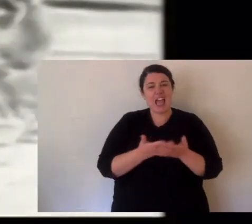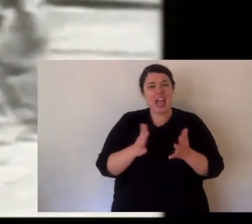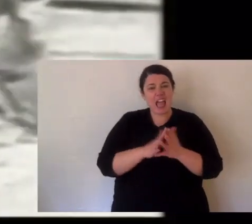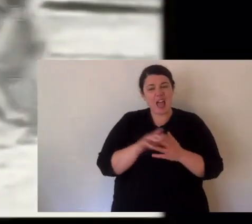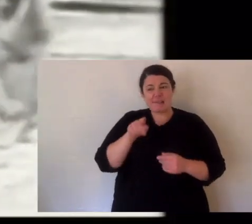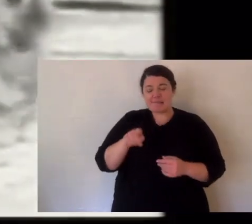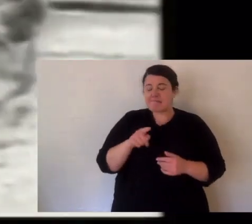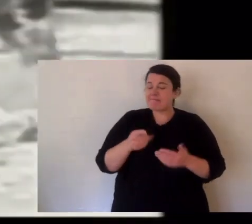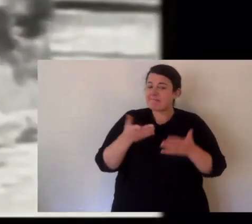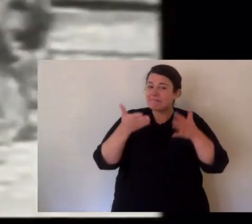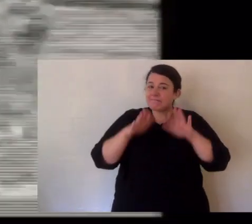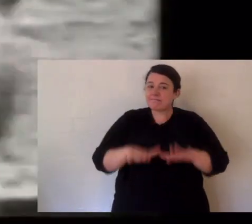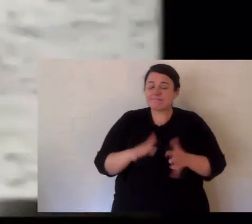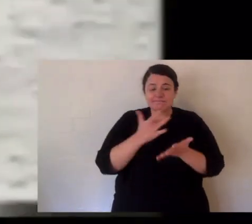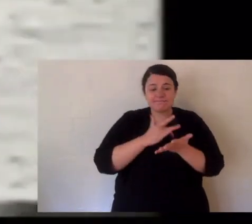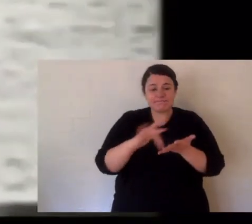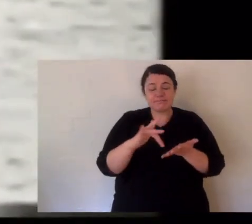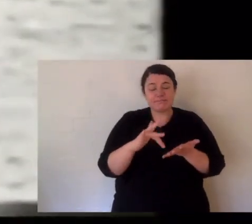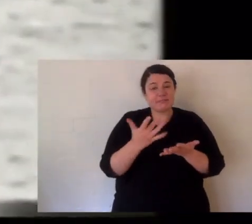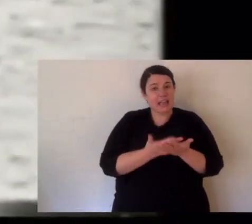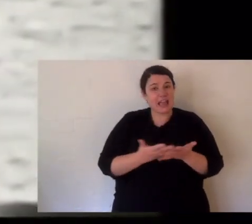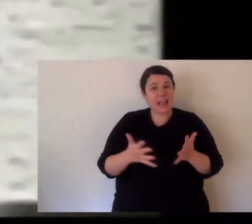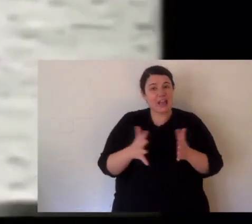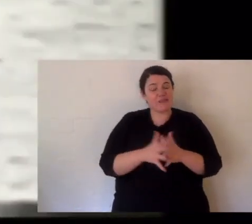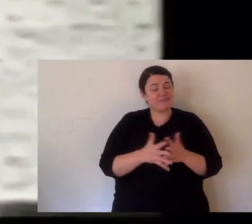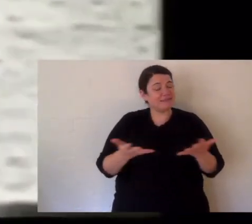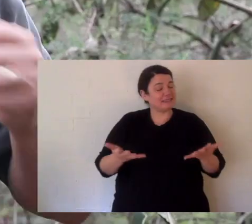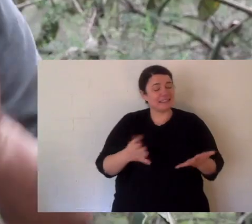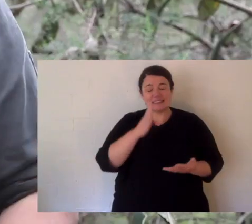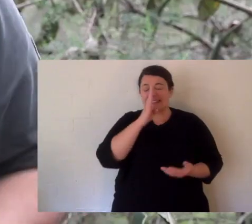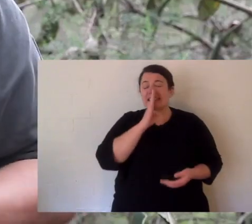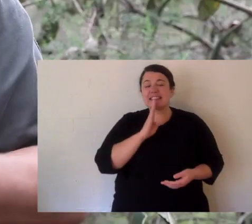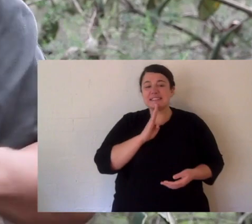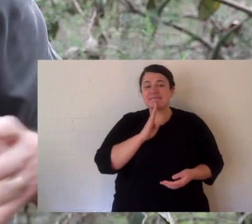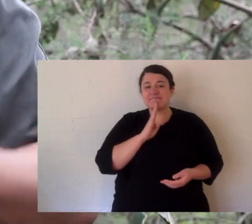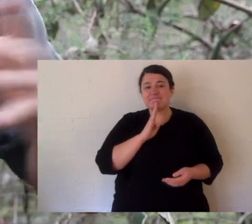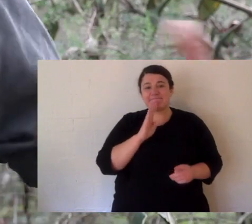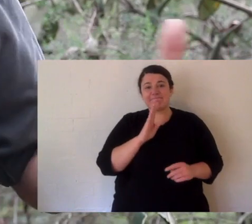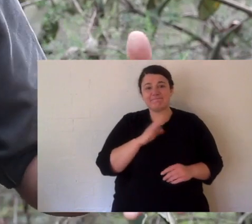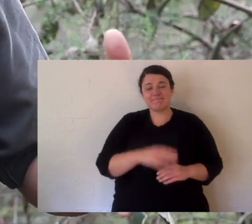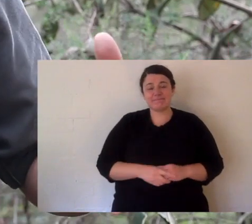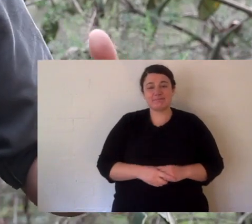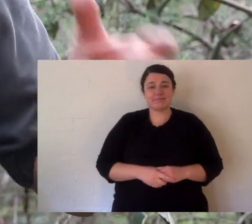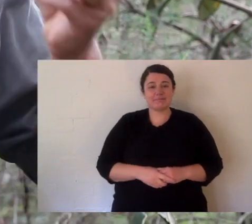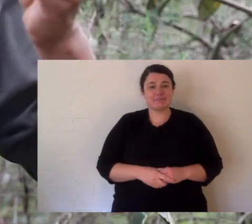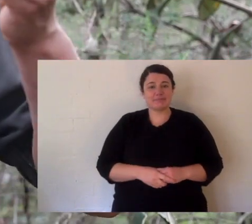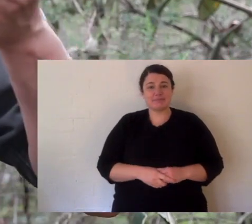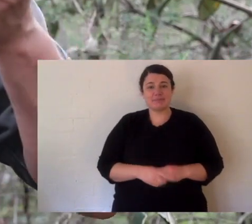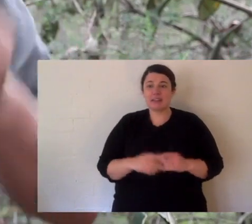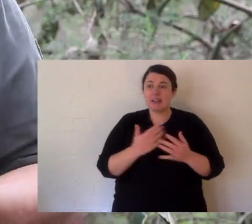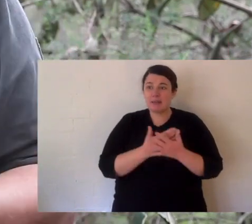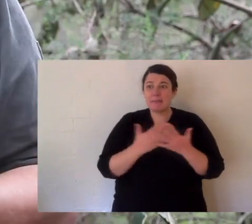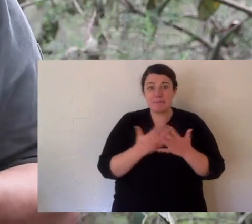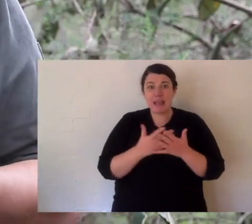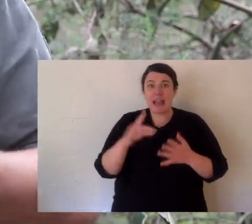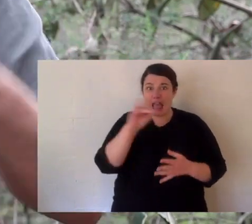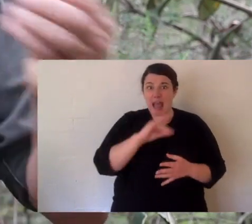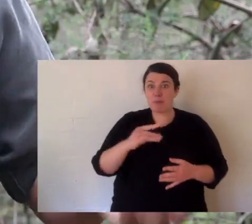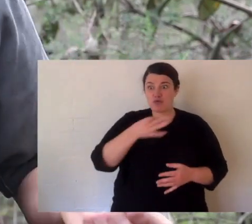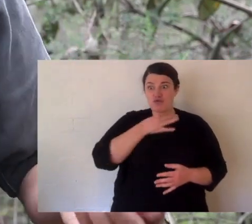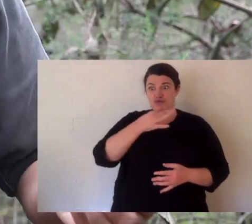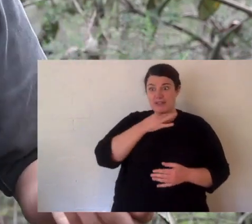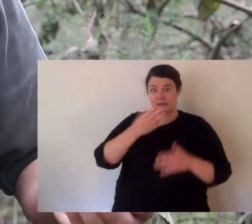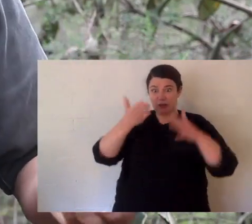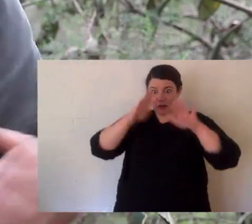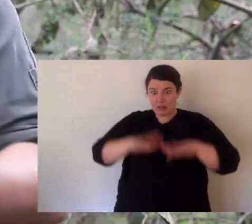of the thylacines extinction is really sad and it's known throughout the world. Now many animals face